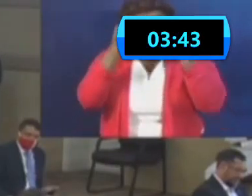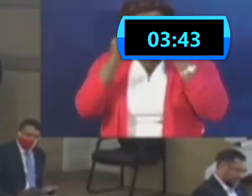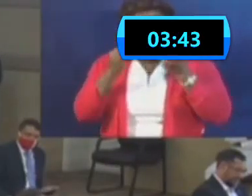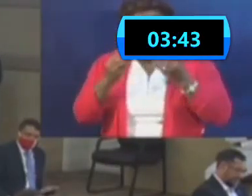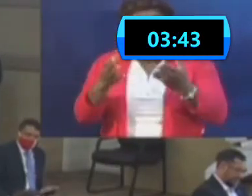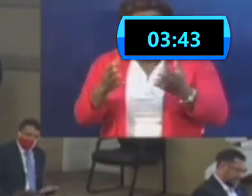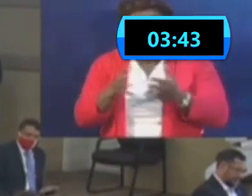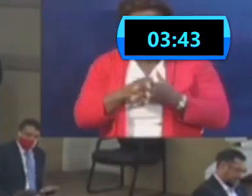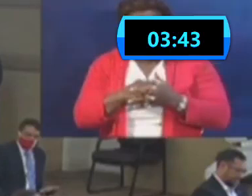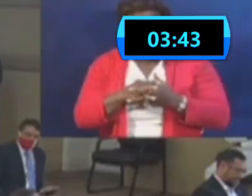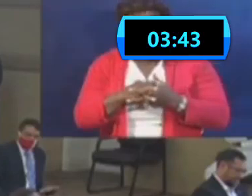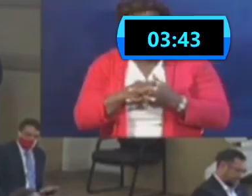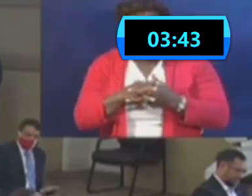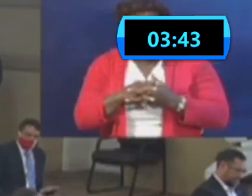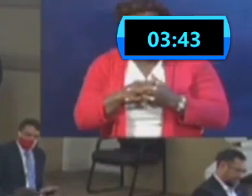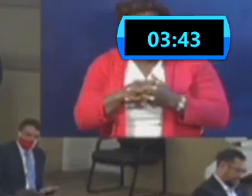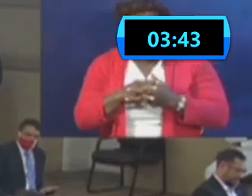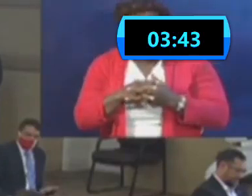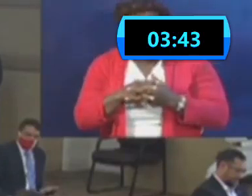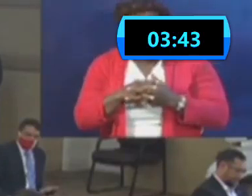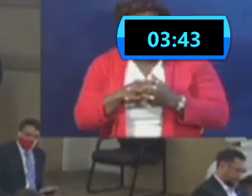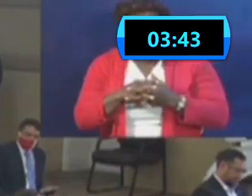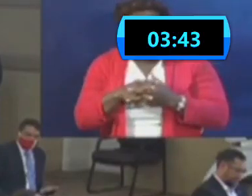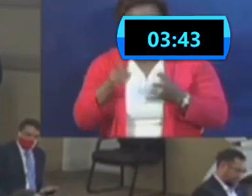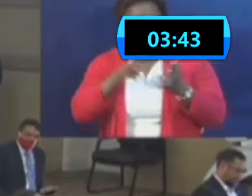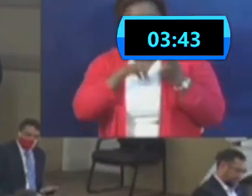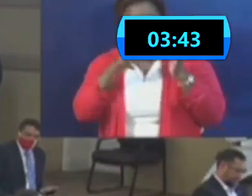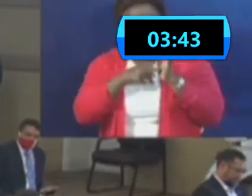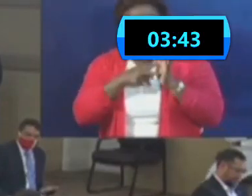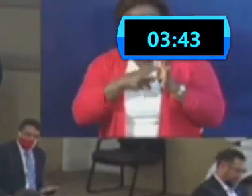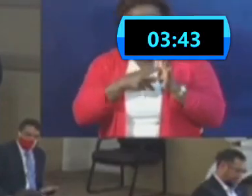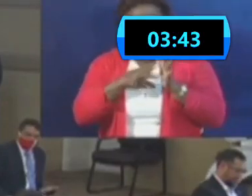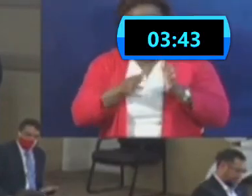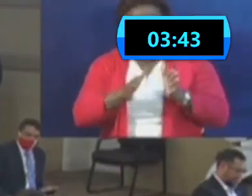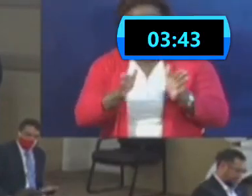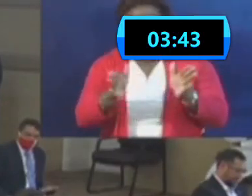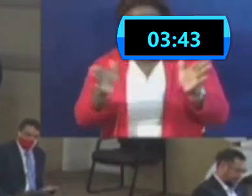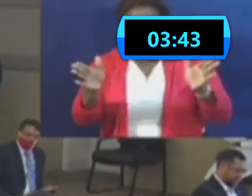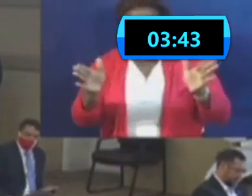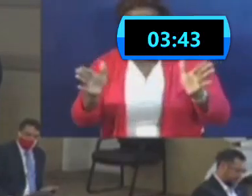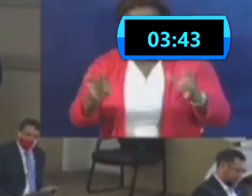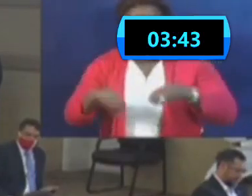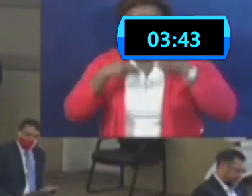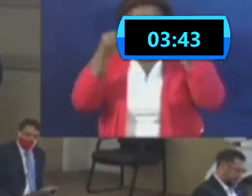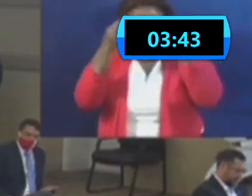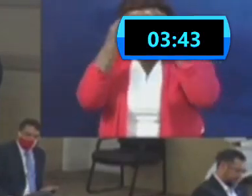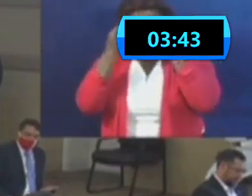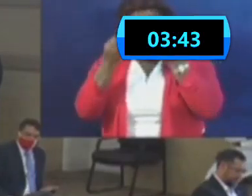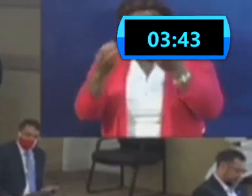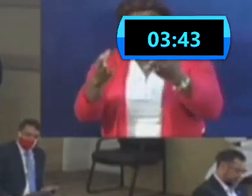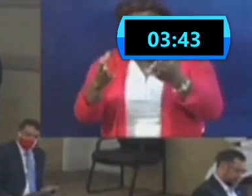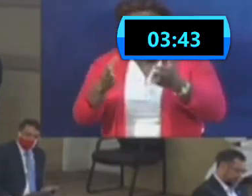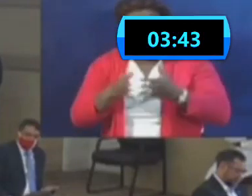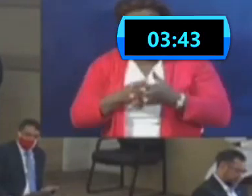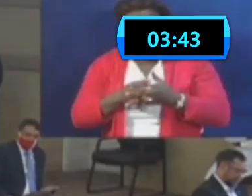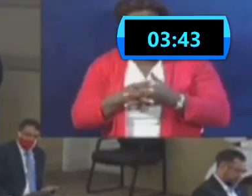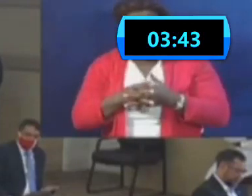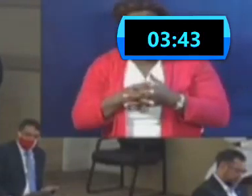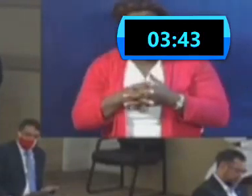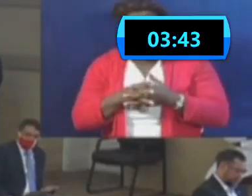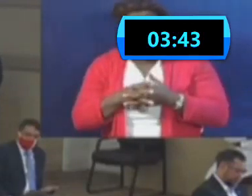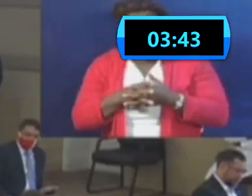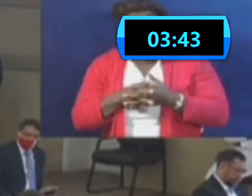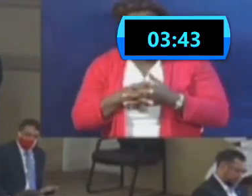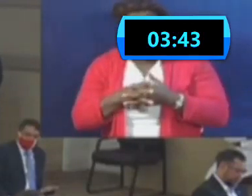And when I say people like me, the general public should be given information because there seems to be nothing that